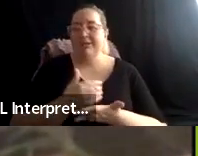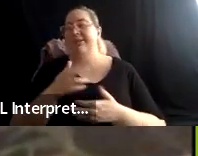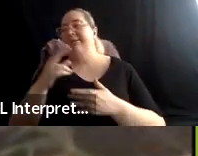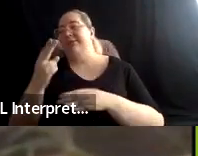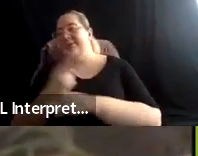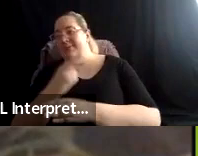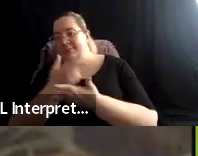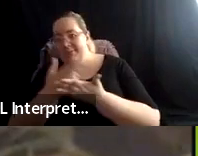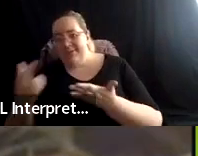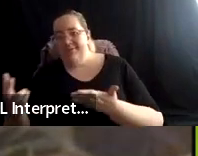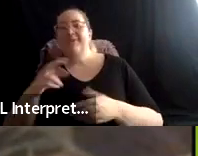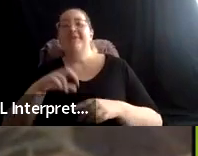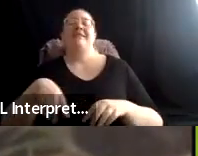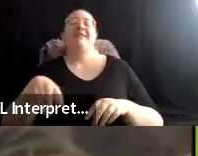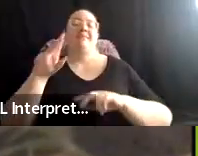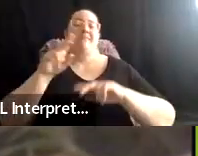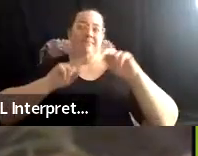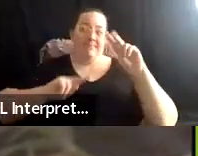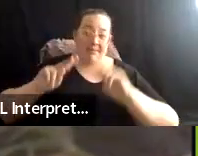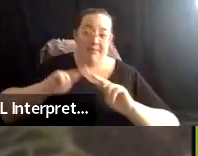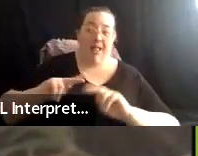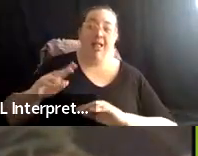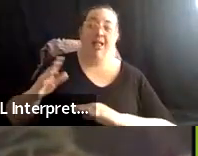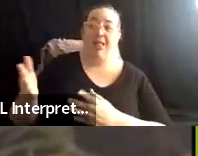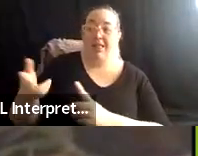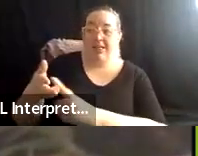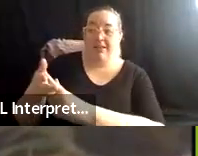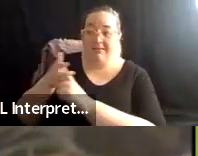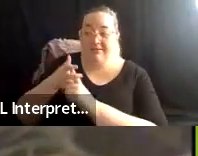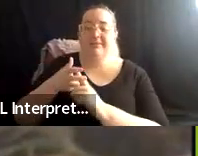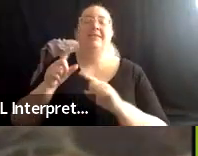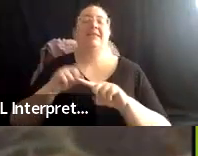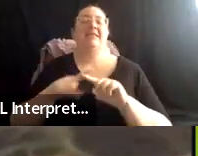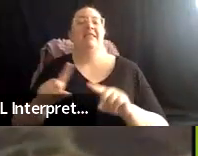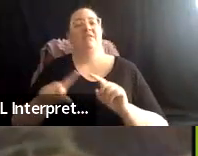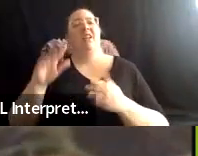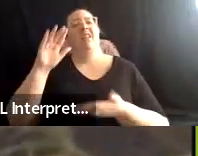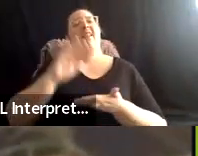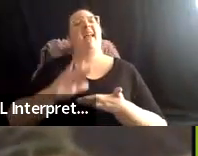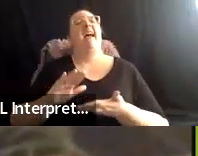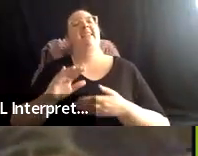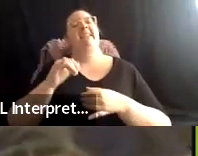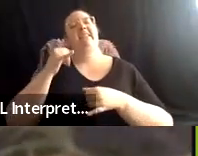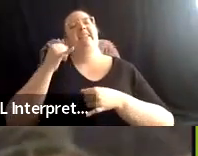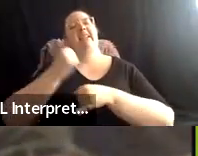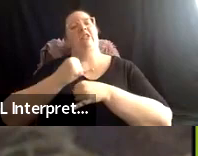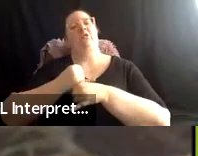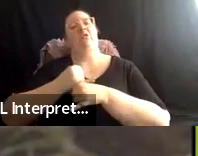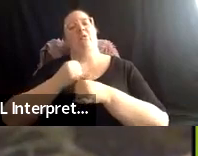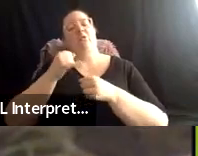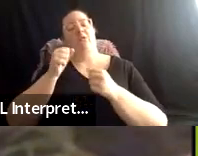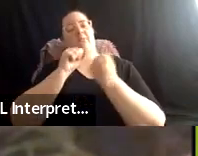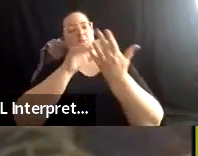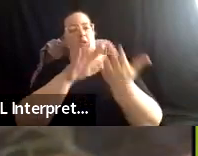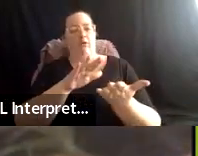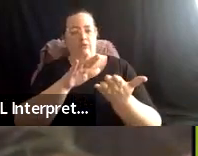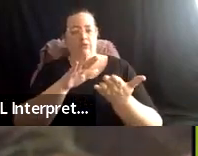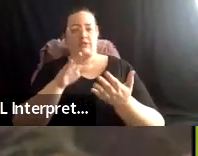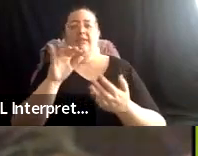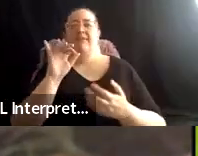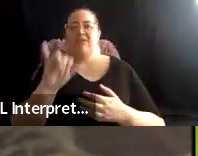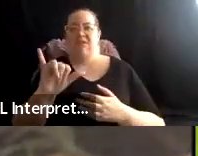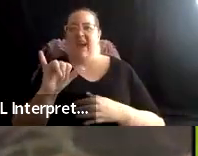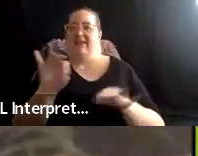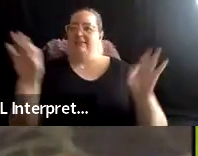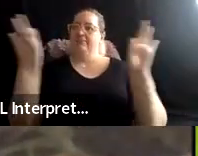in different ways and less institutional ways. Um, and that, you know, I think that is really important that nitty gritty stuff is part of